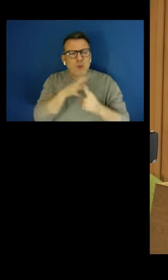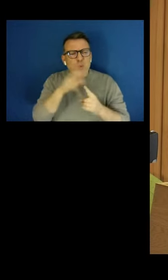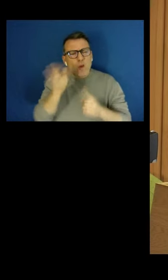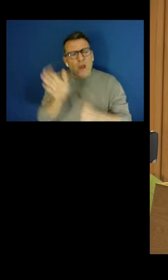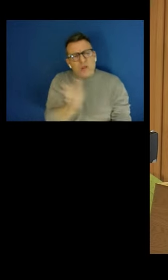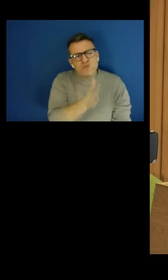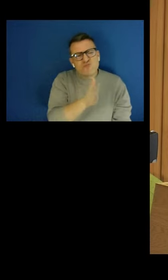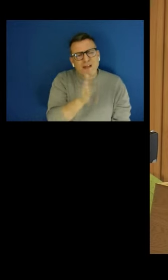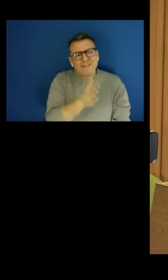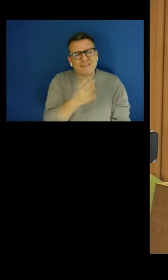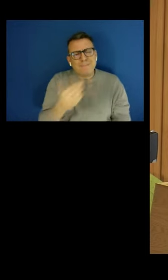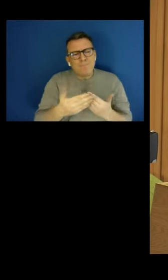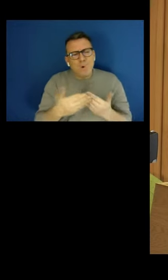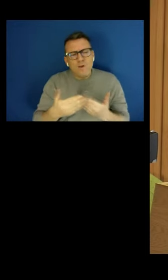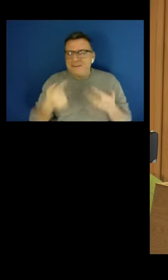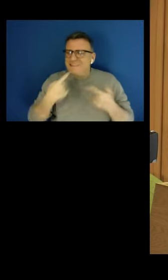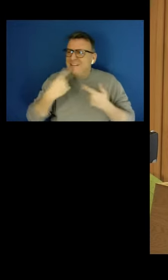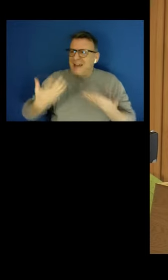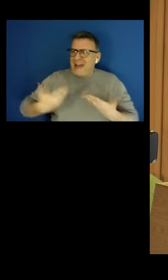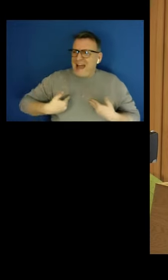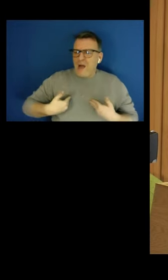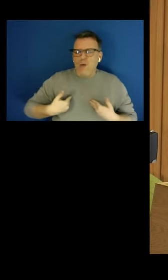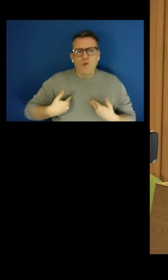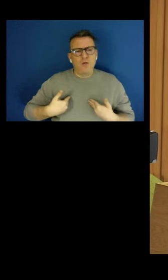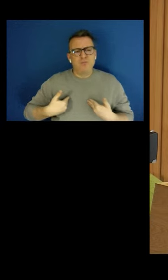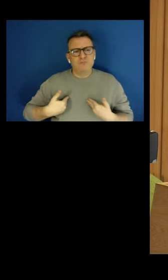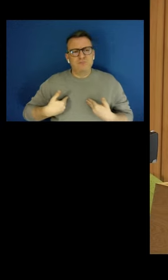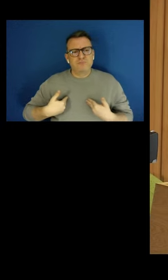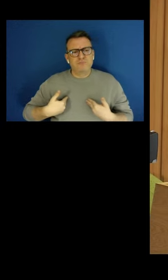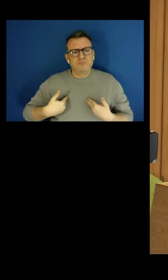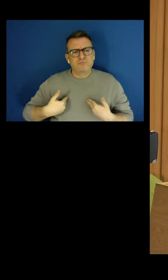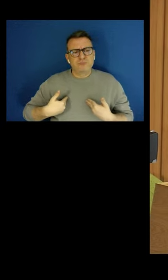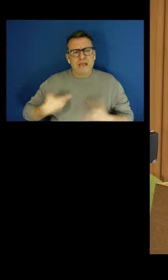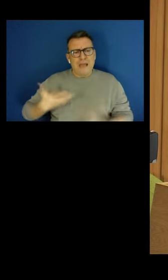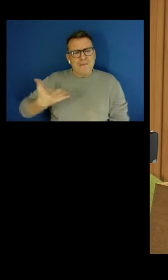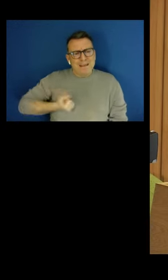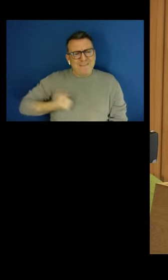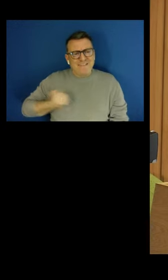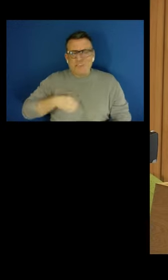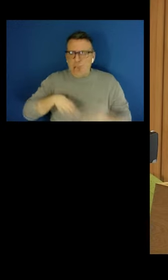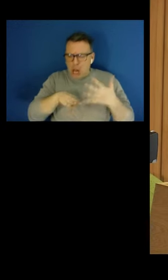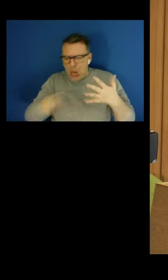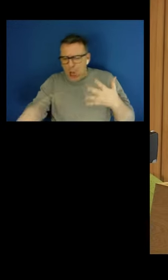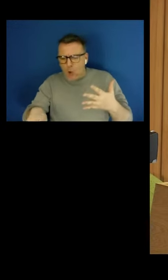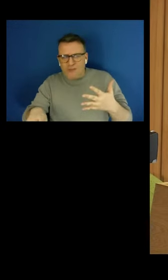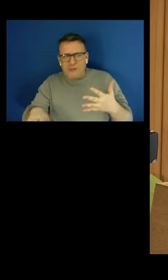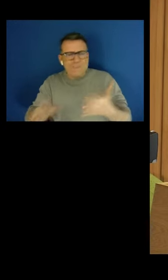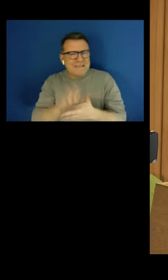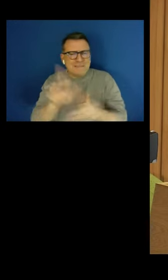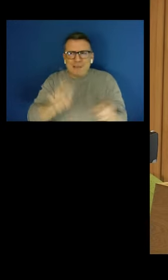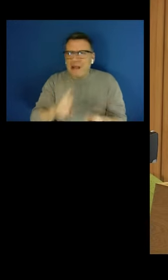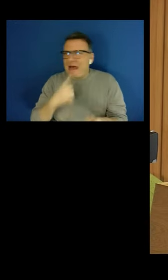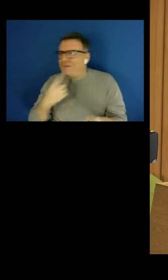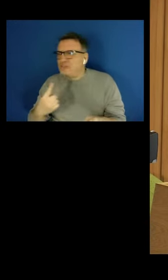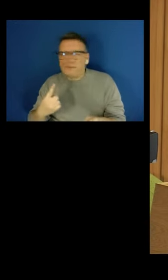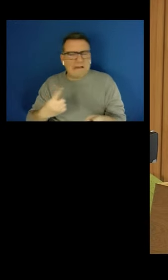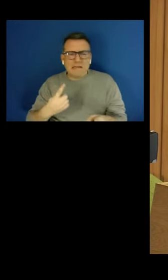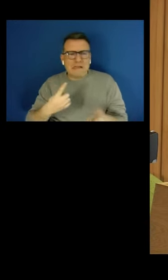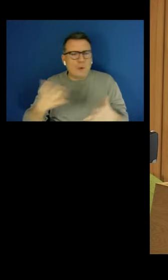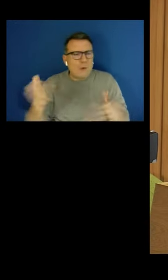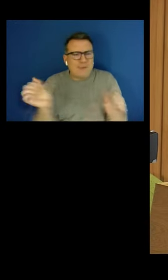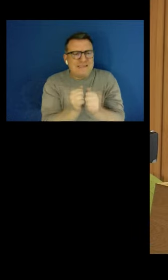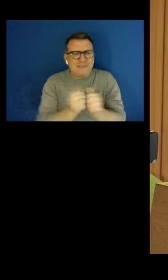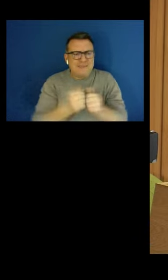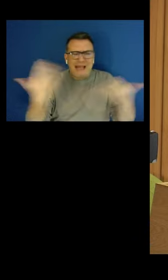that people just have to take the first job they find. And they argued that this contributes to Britain's